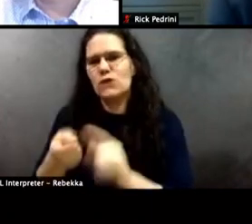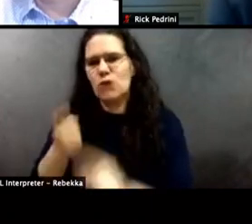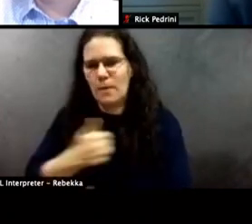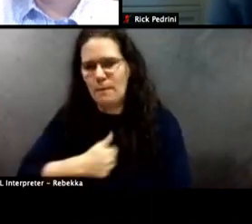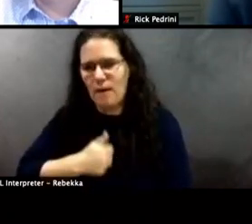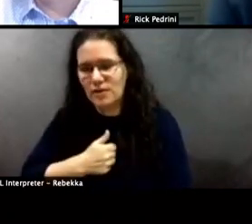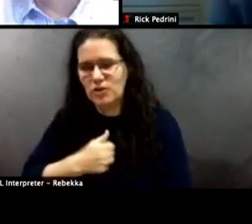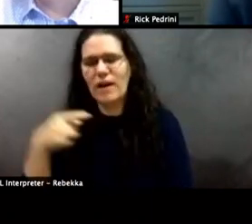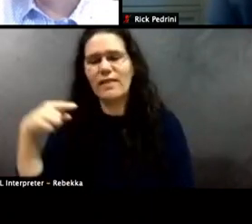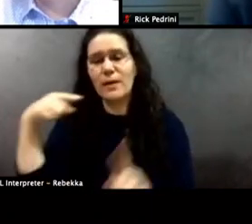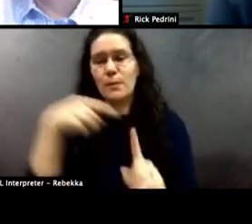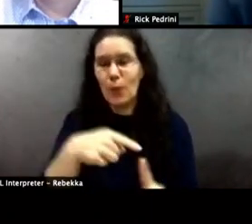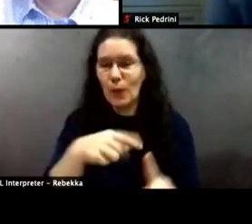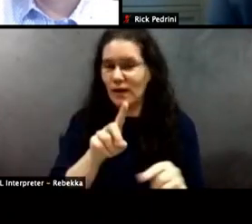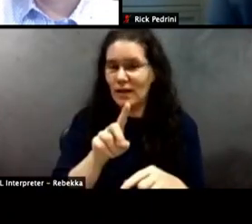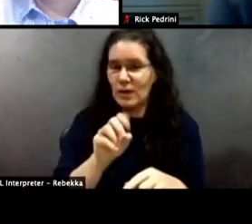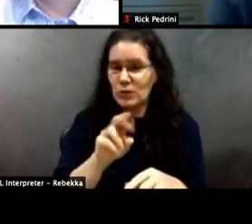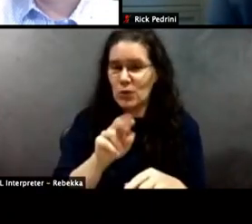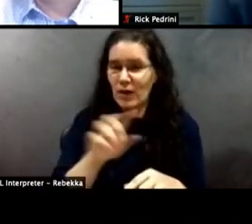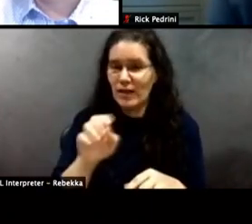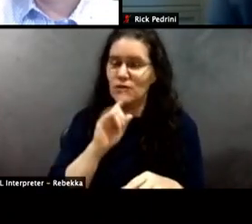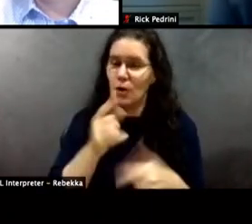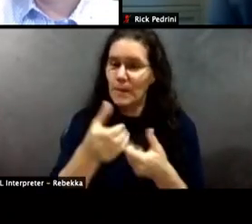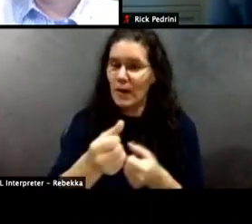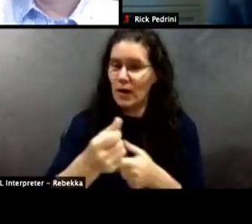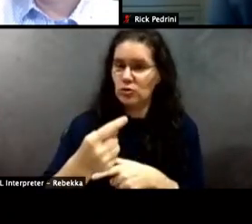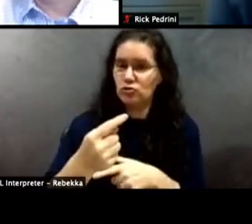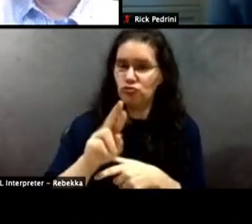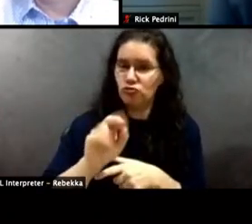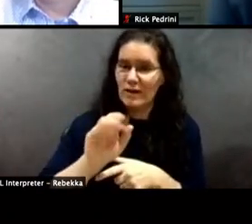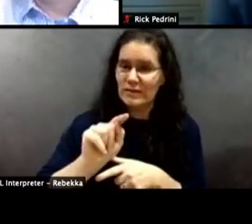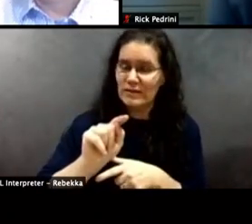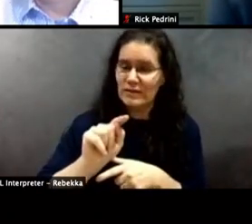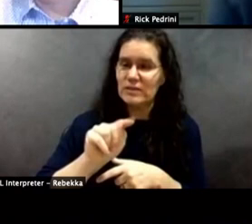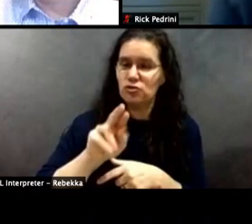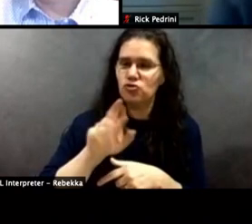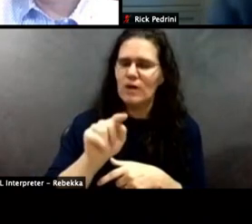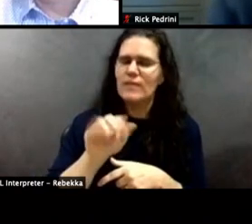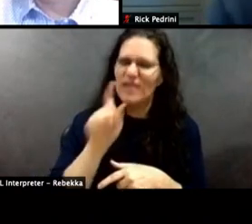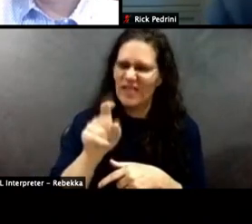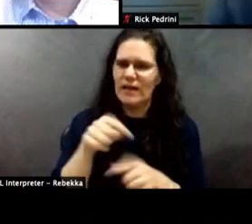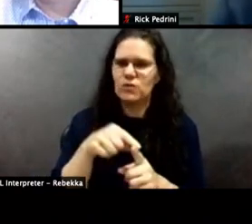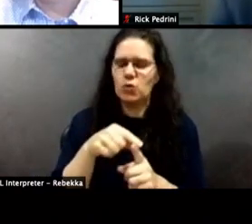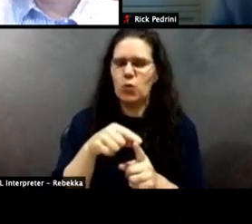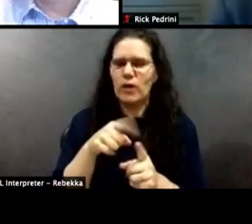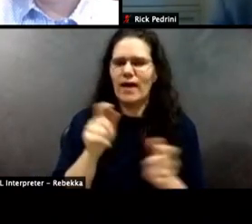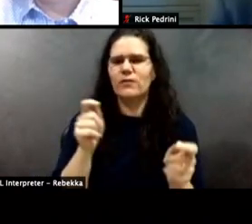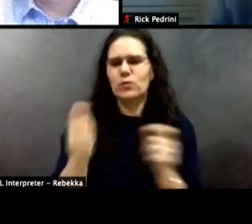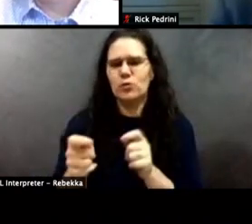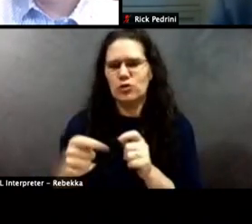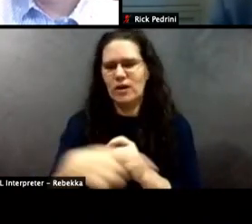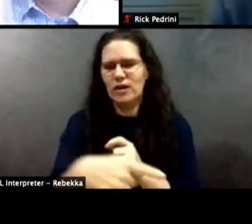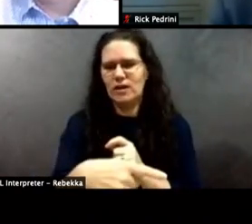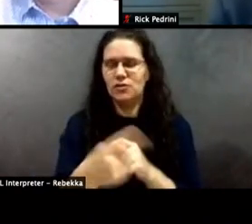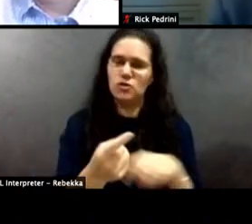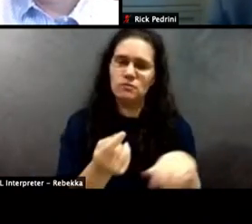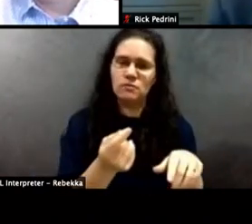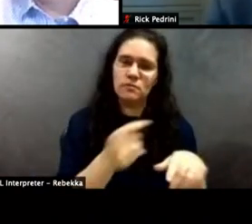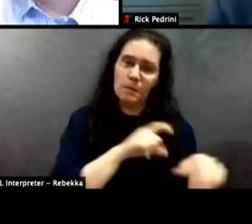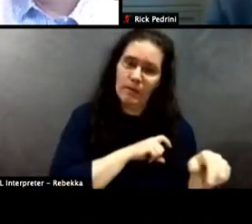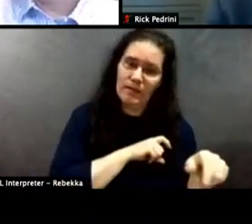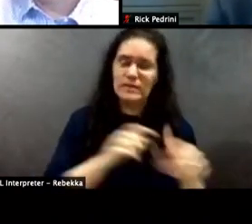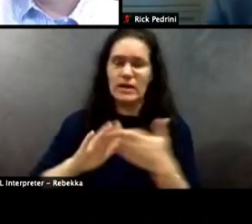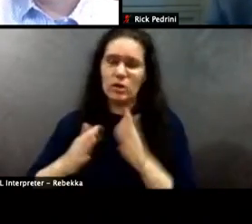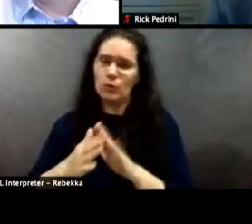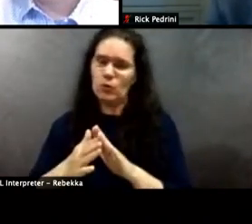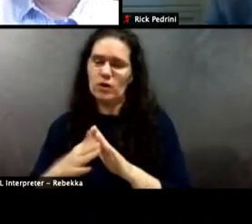trust right between the police department and and the community. And I mean, I personally can only see basically three ways out of this